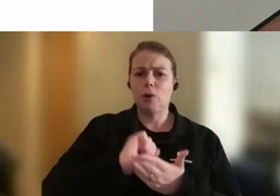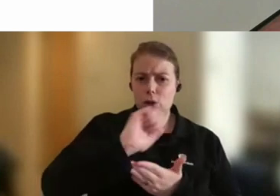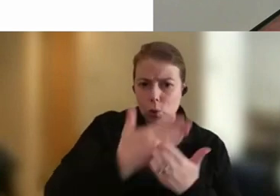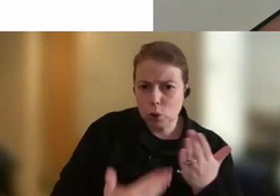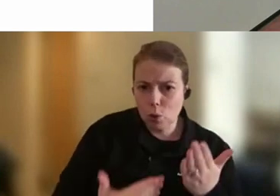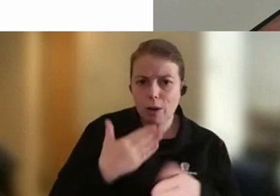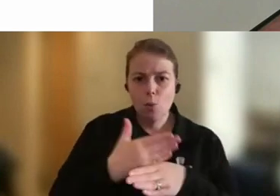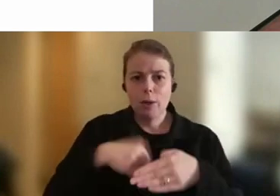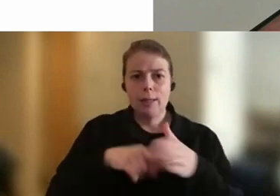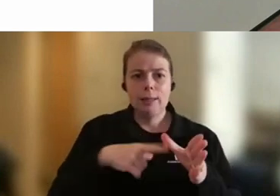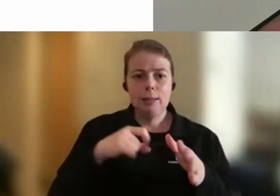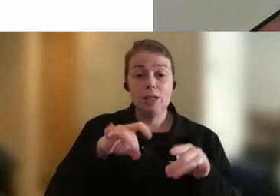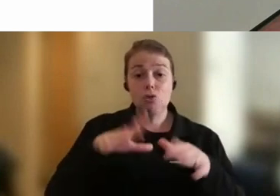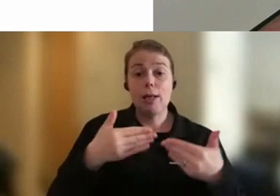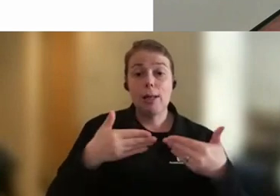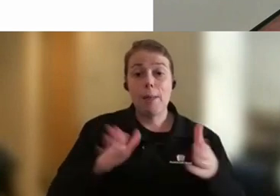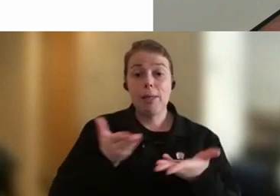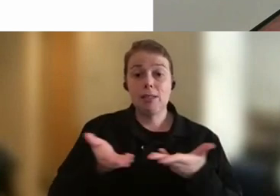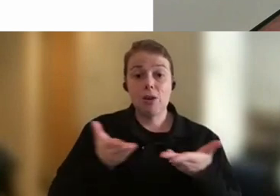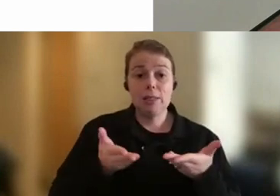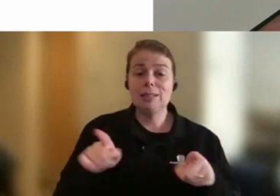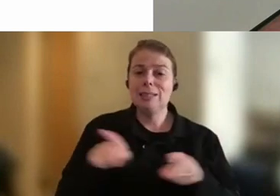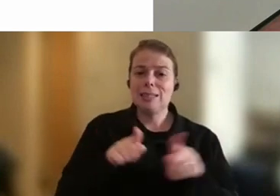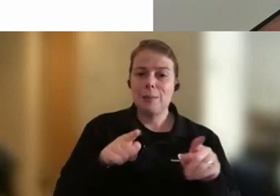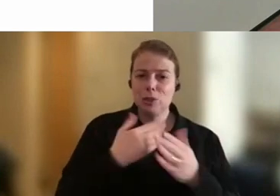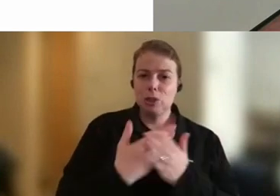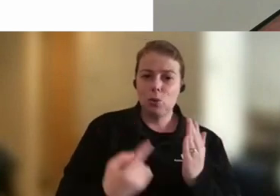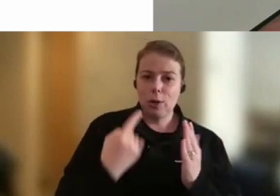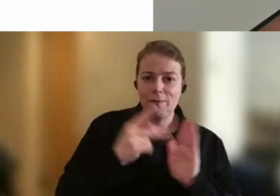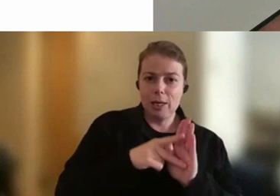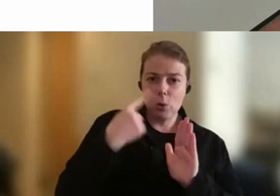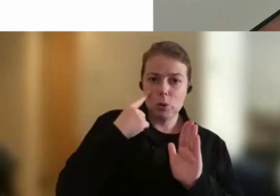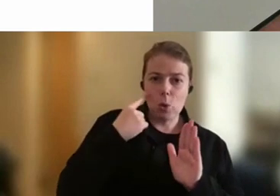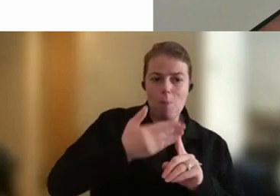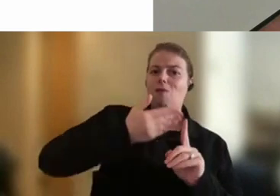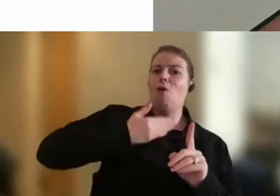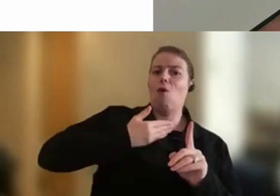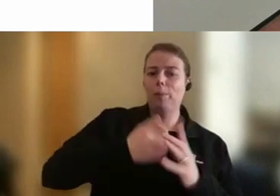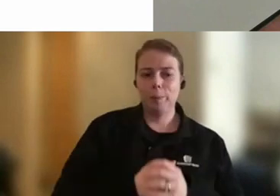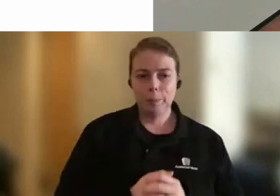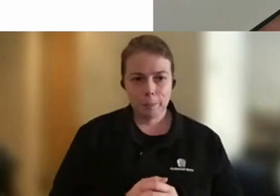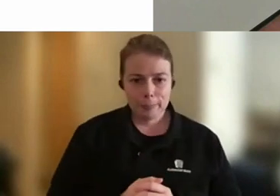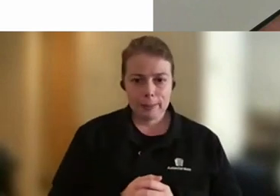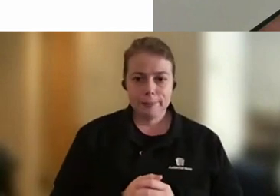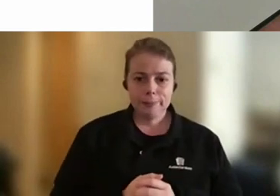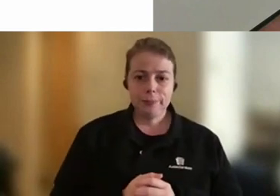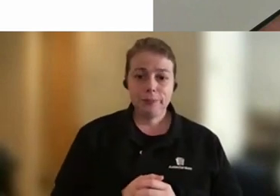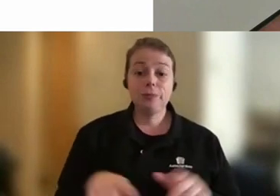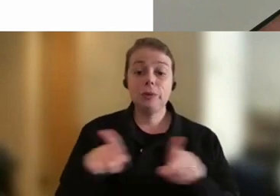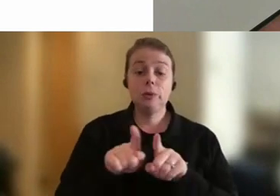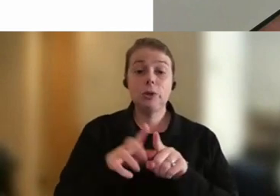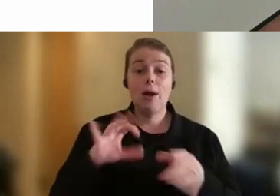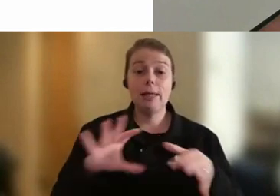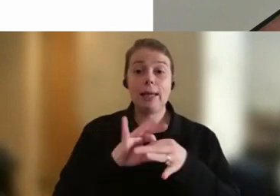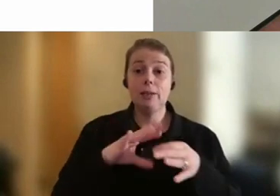in the Australian Public Service, like the stories we saw earlier on today in the APS Stories videos. It will also have a link to the